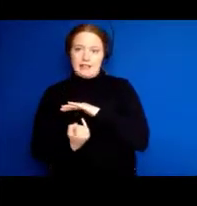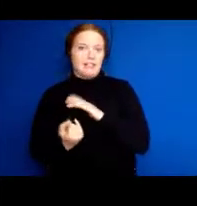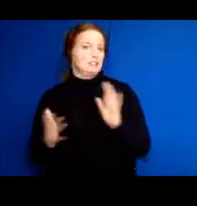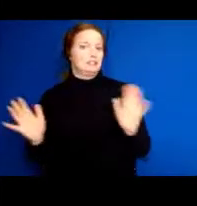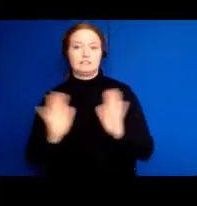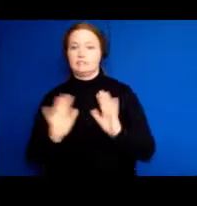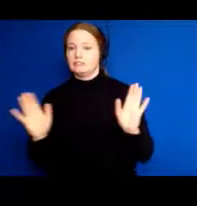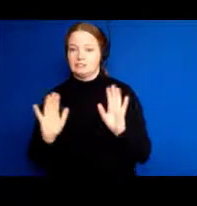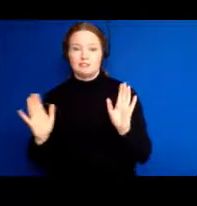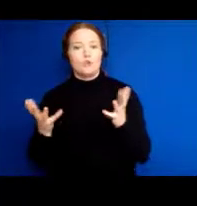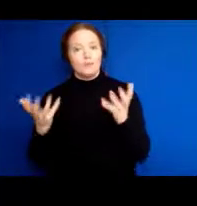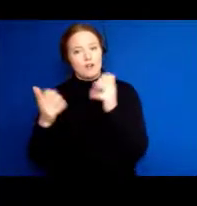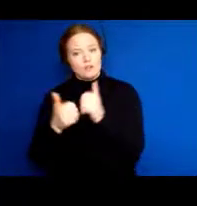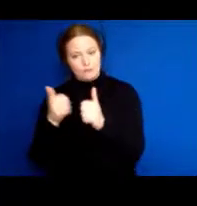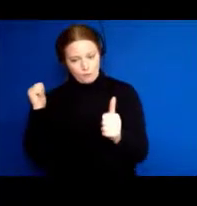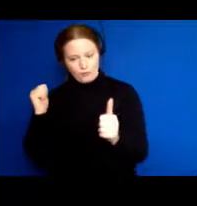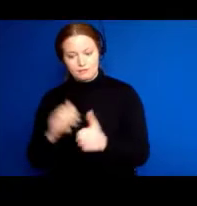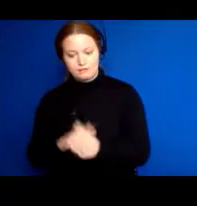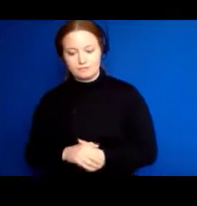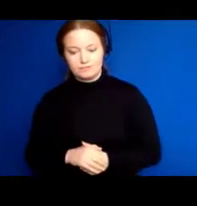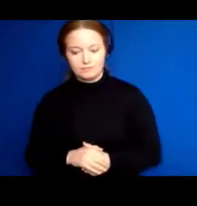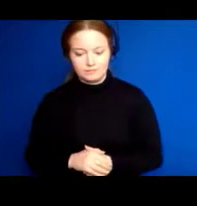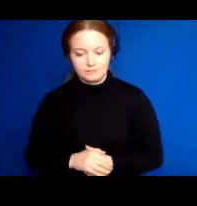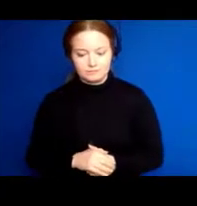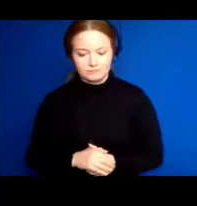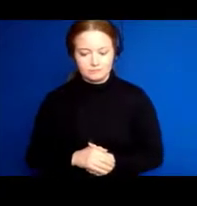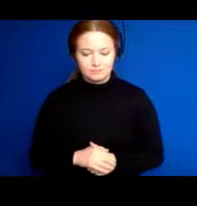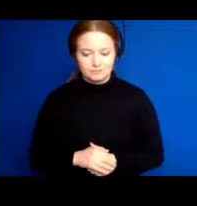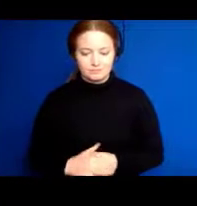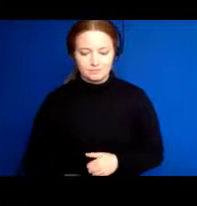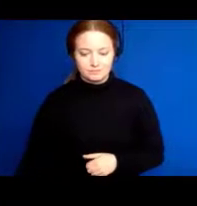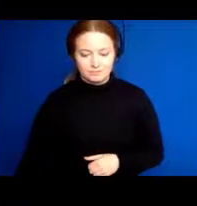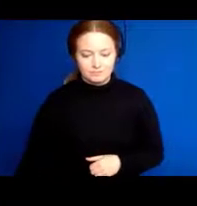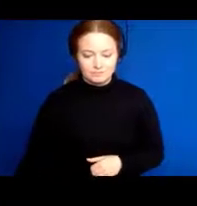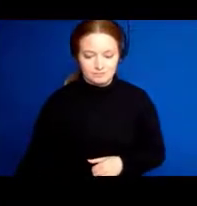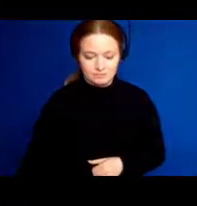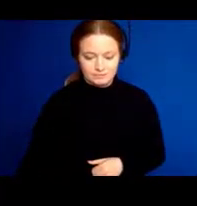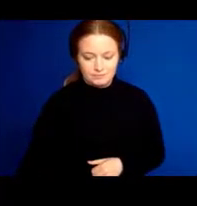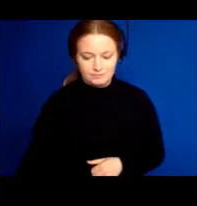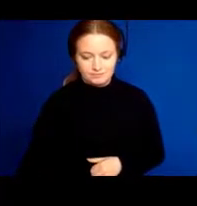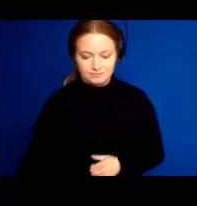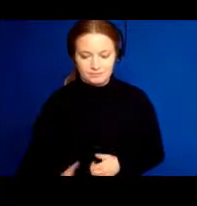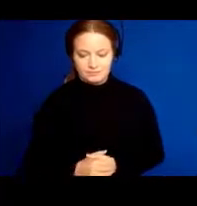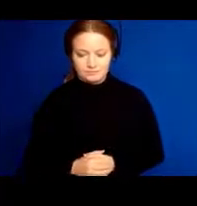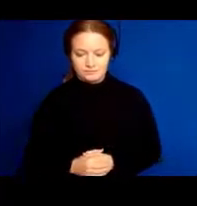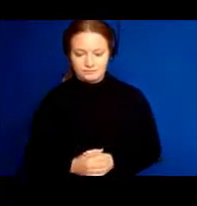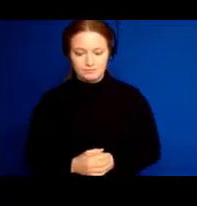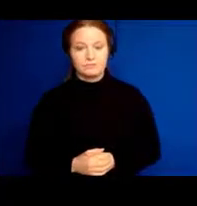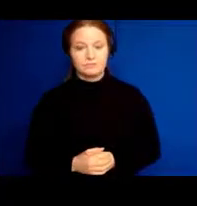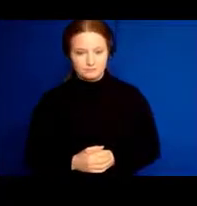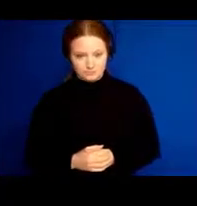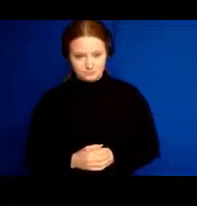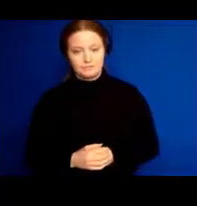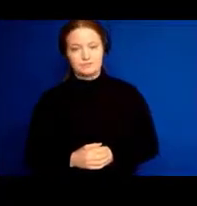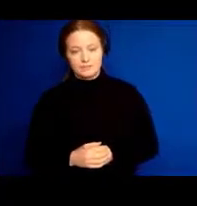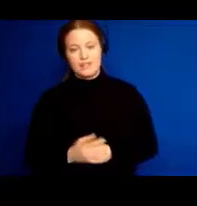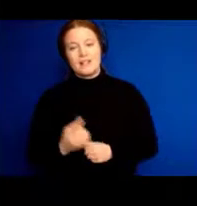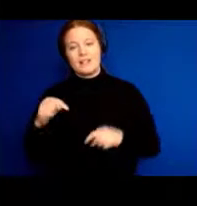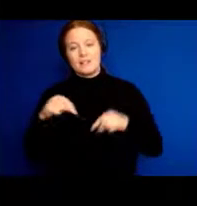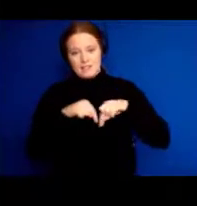This is, you know, a little bit of one of the early studies we did with our Canadian Longitudinal Study on Aging